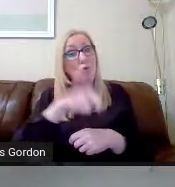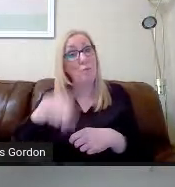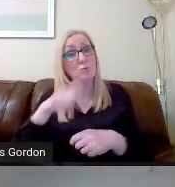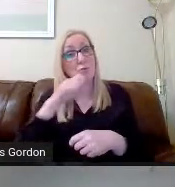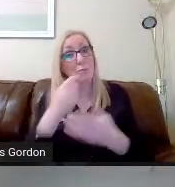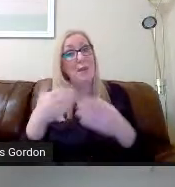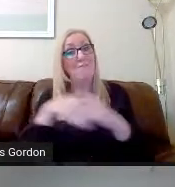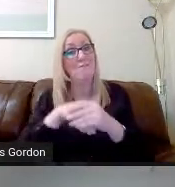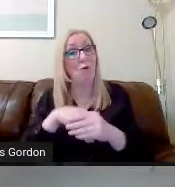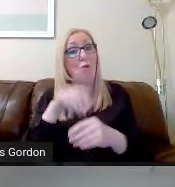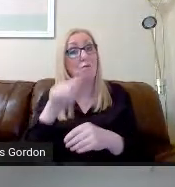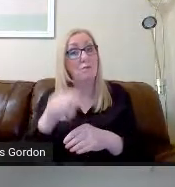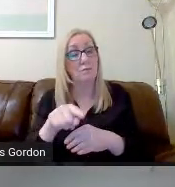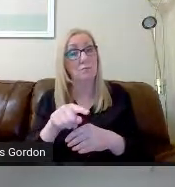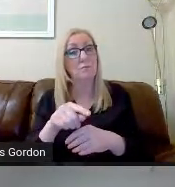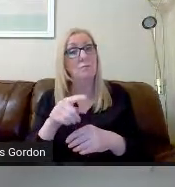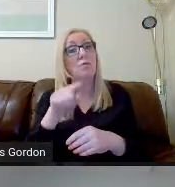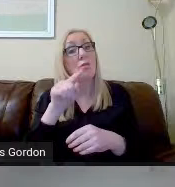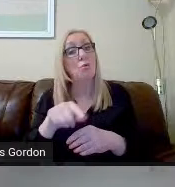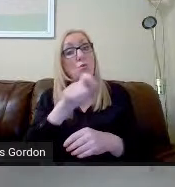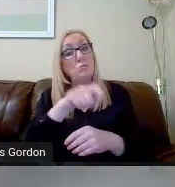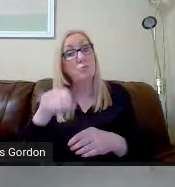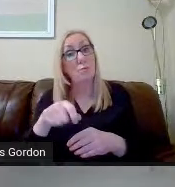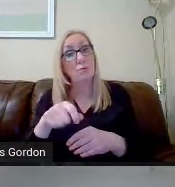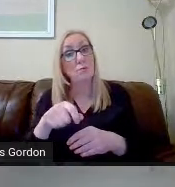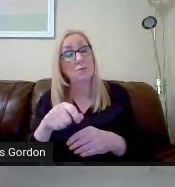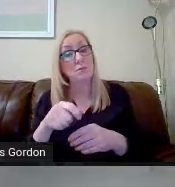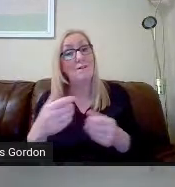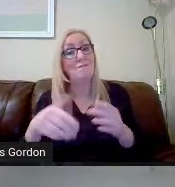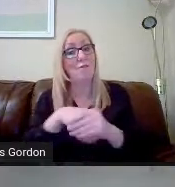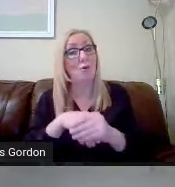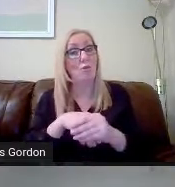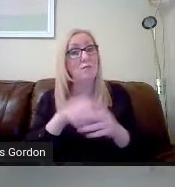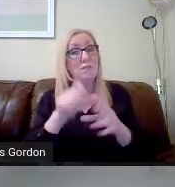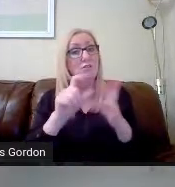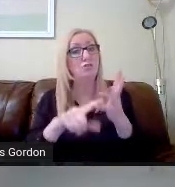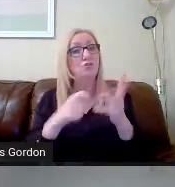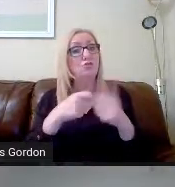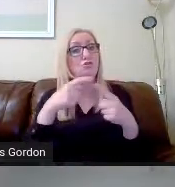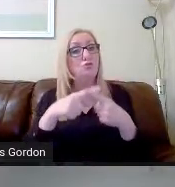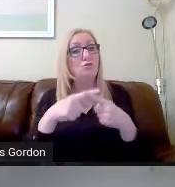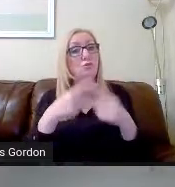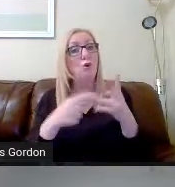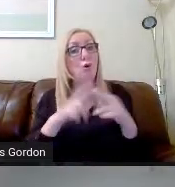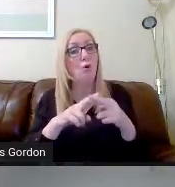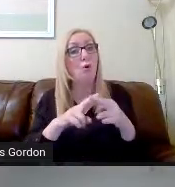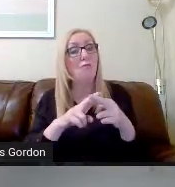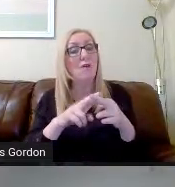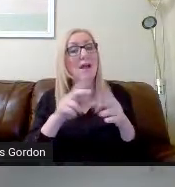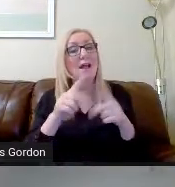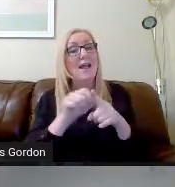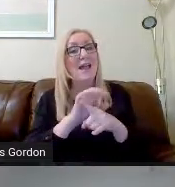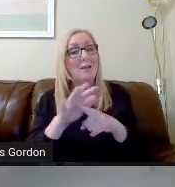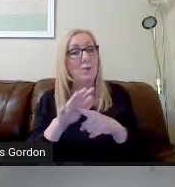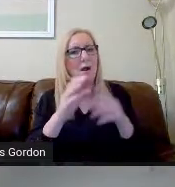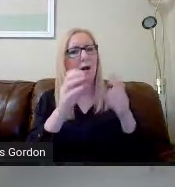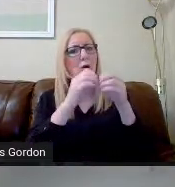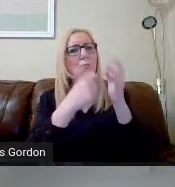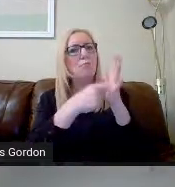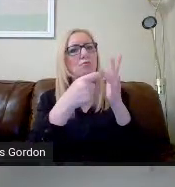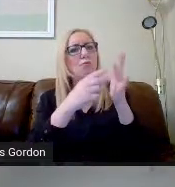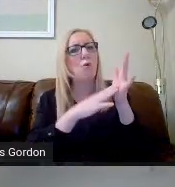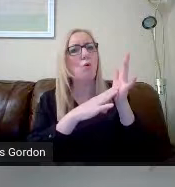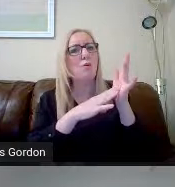When those pupils who are undertaking Duke of Edinburgh, and it's at the bronze level, when they get to the end of third year,